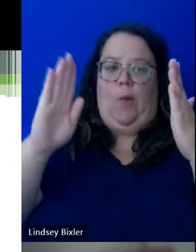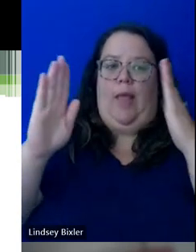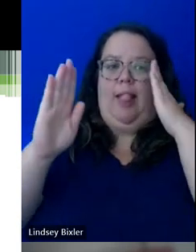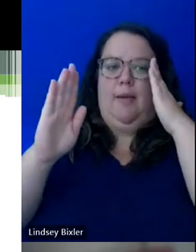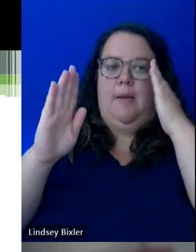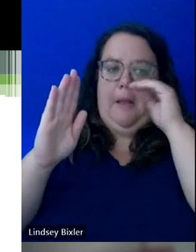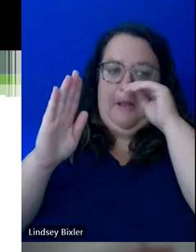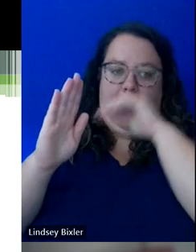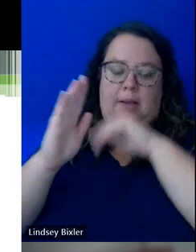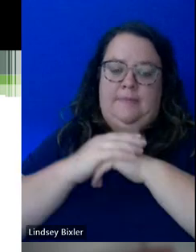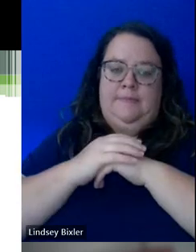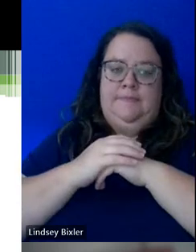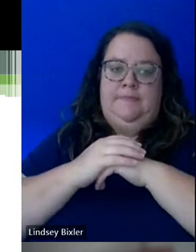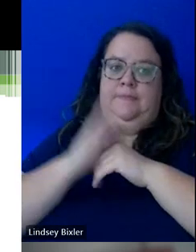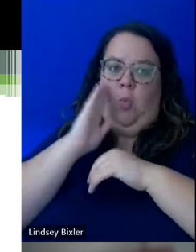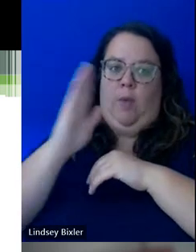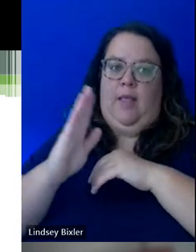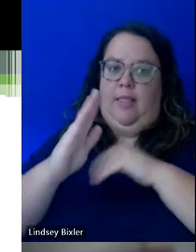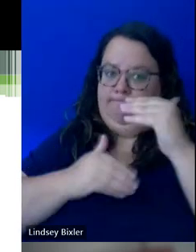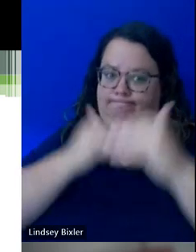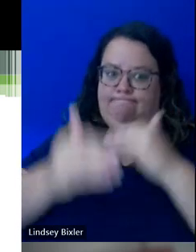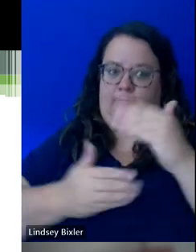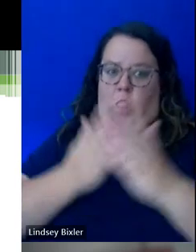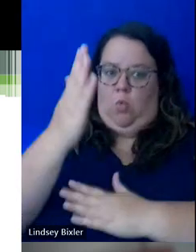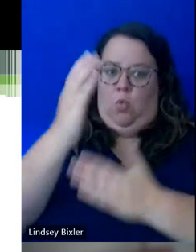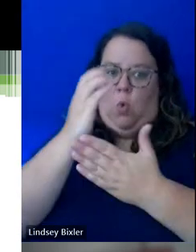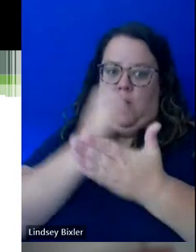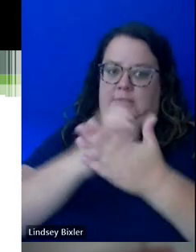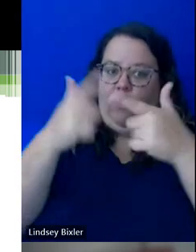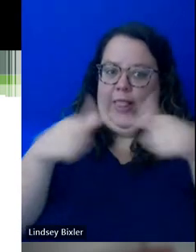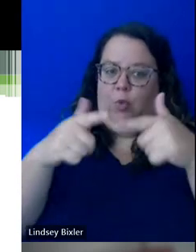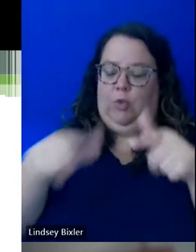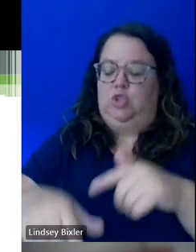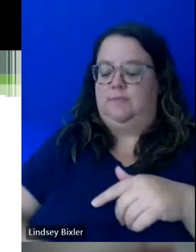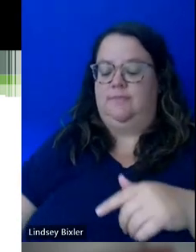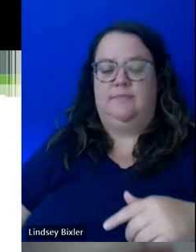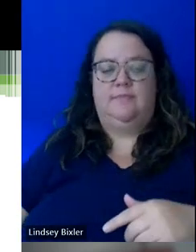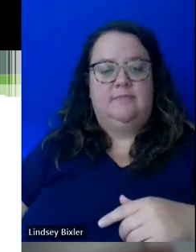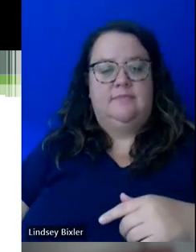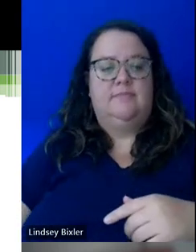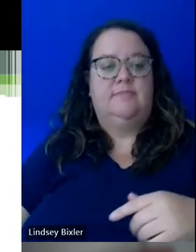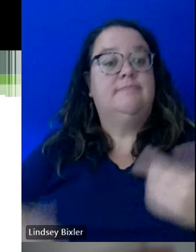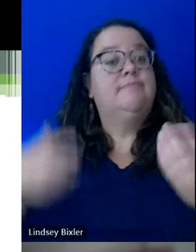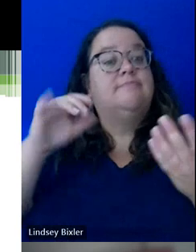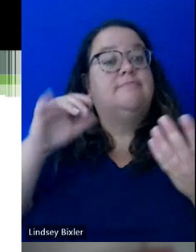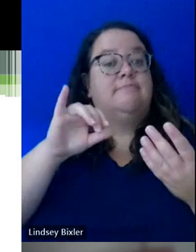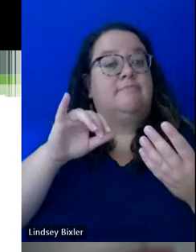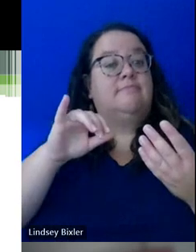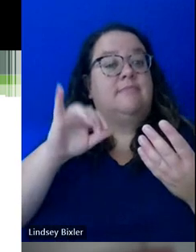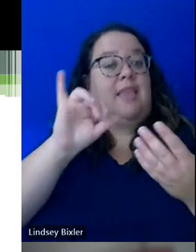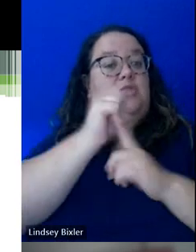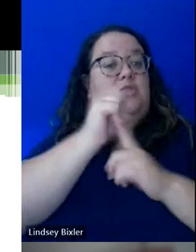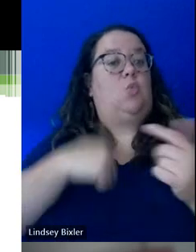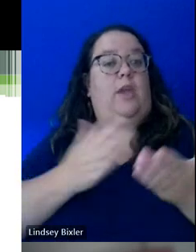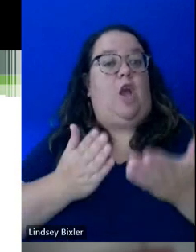series to go through. And in this case, we would offer other alternatives. For example,